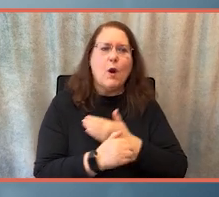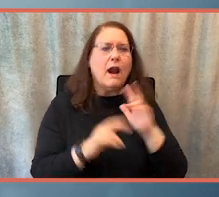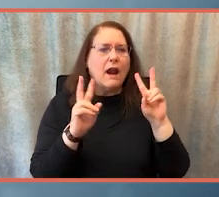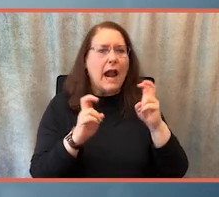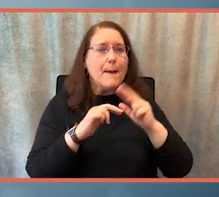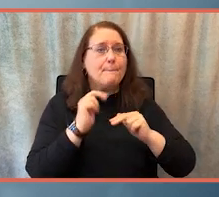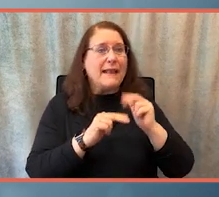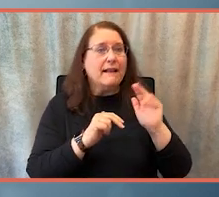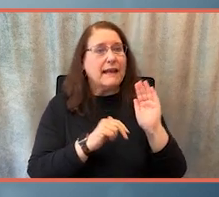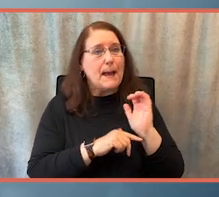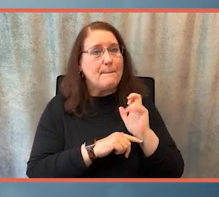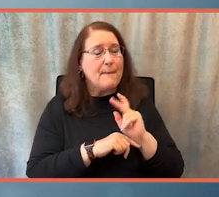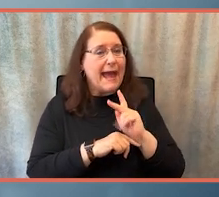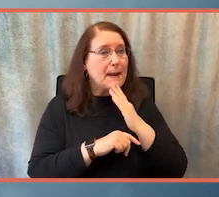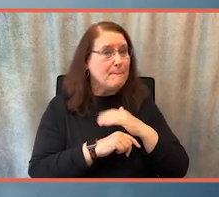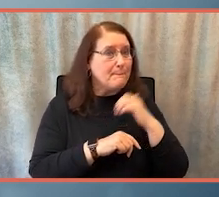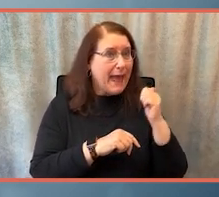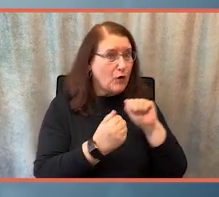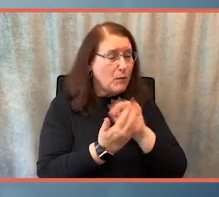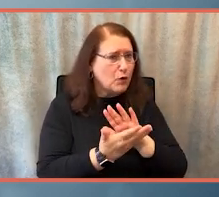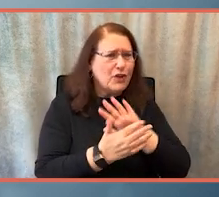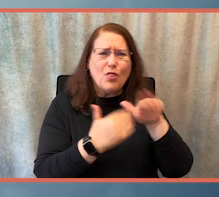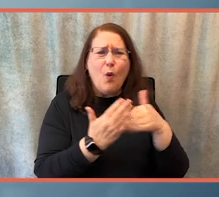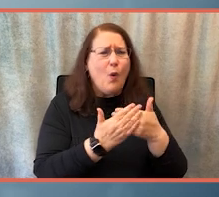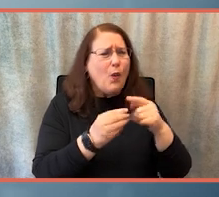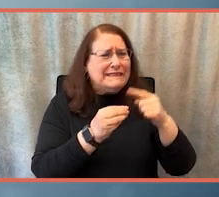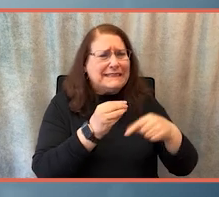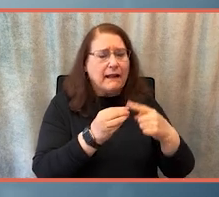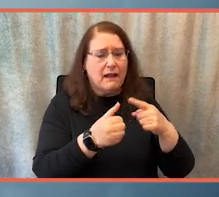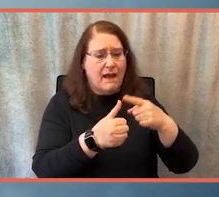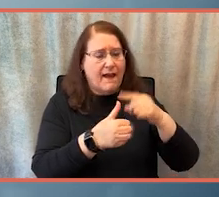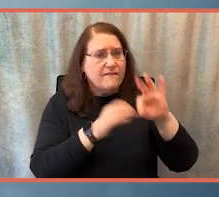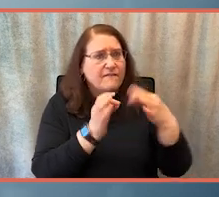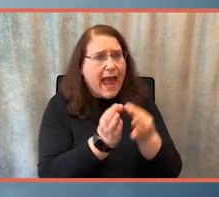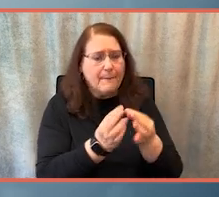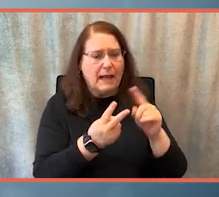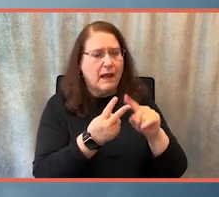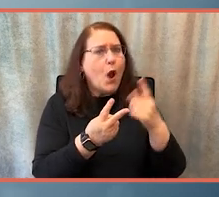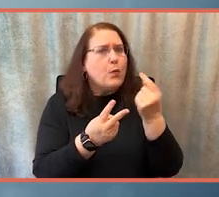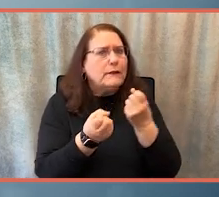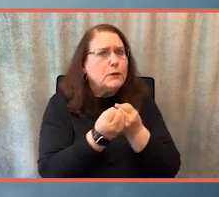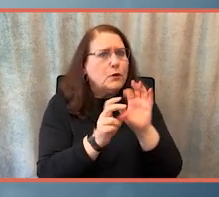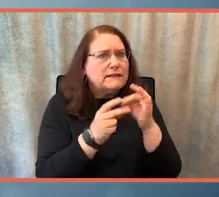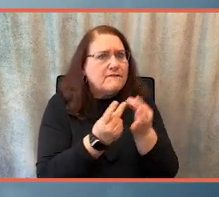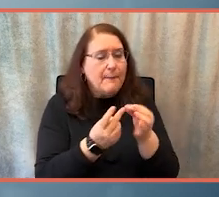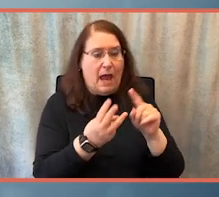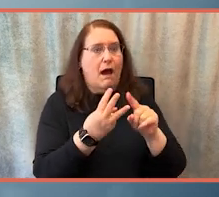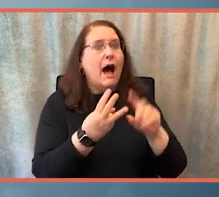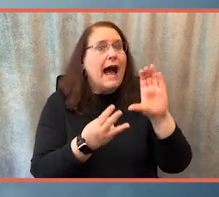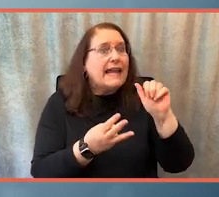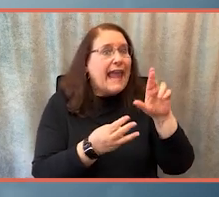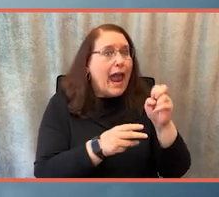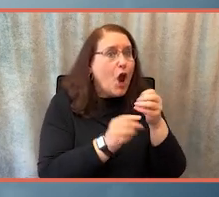it's the whole cycle, right? So it's the family and then what supports the family caregivers. And then what are we doing to invest in their